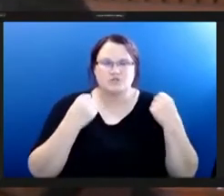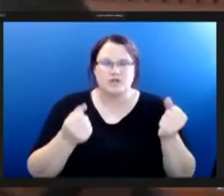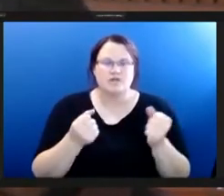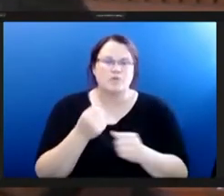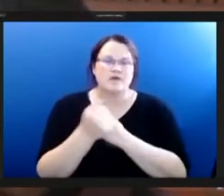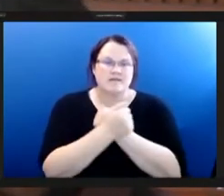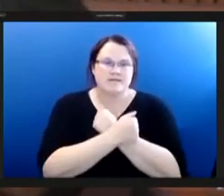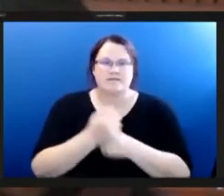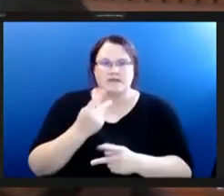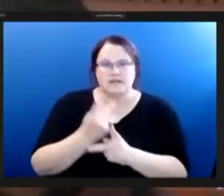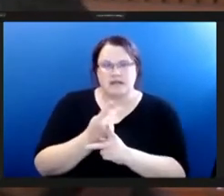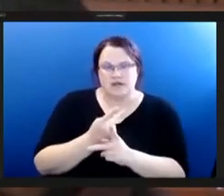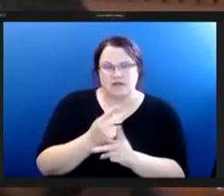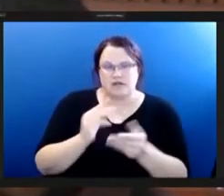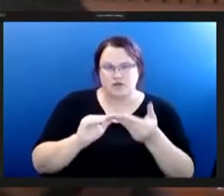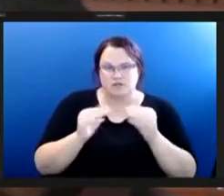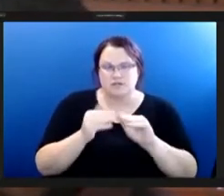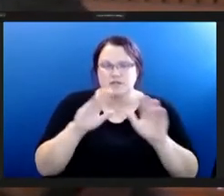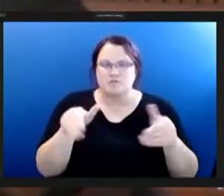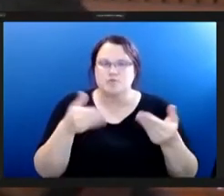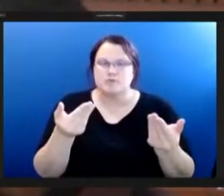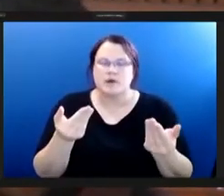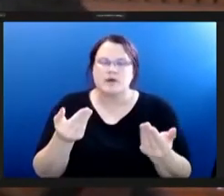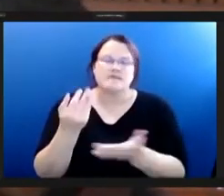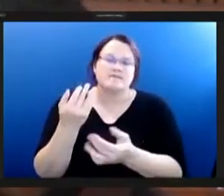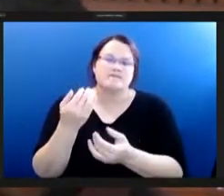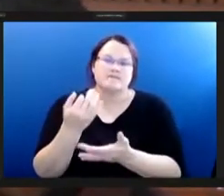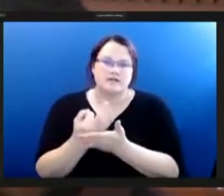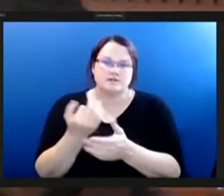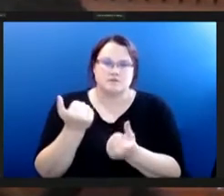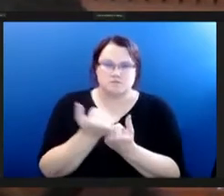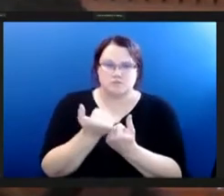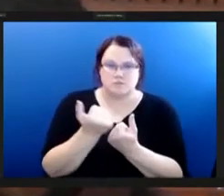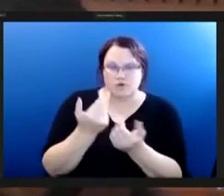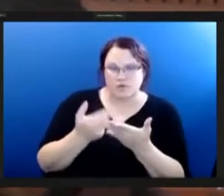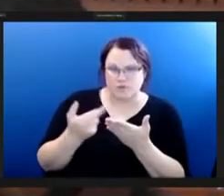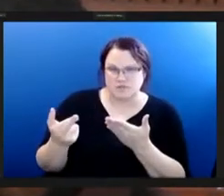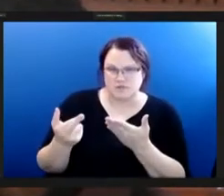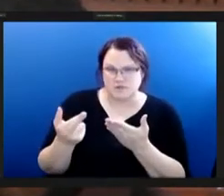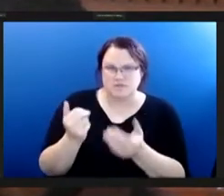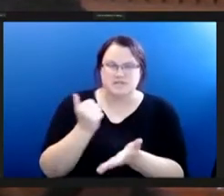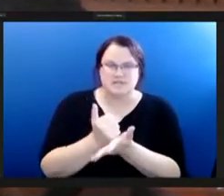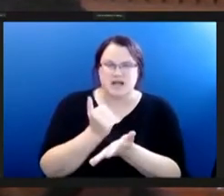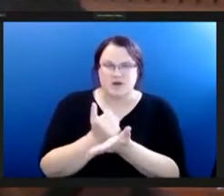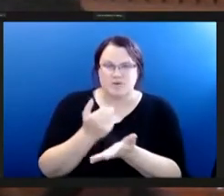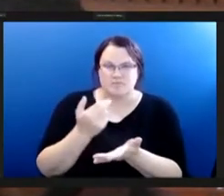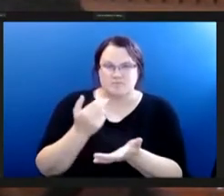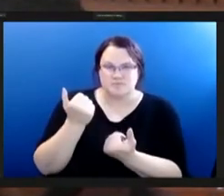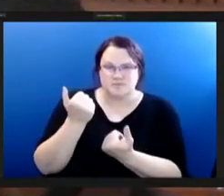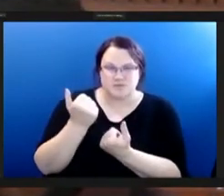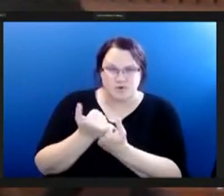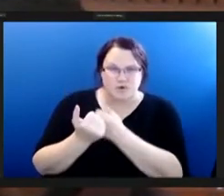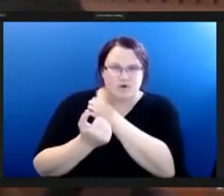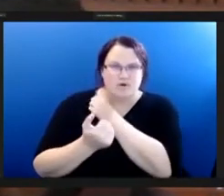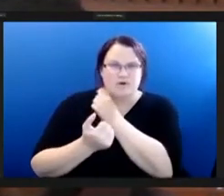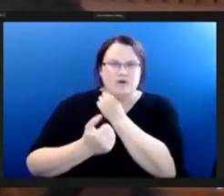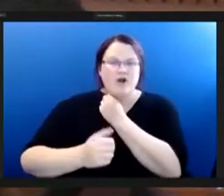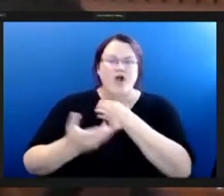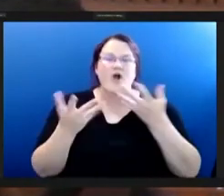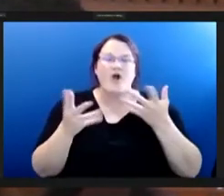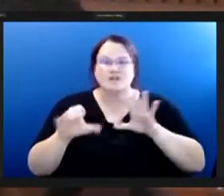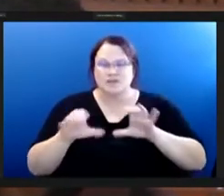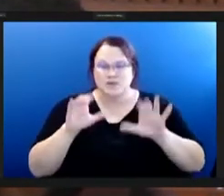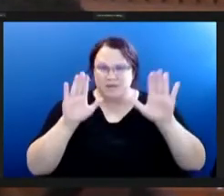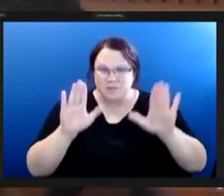our city and provide much needed financial support and resources to support those who are already doing the amazing work and empowering